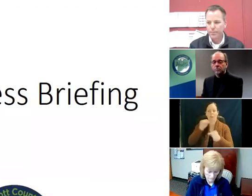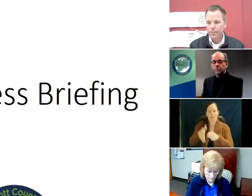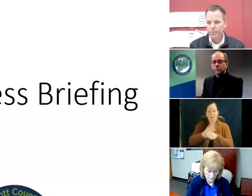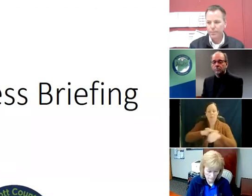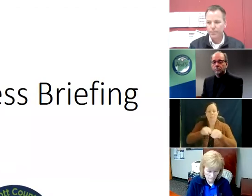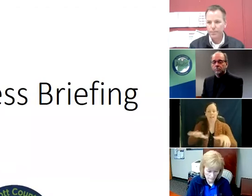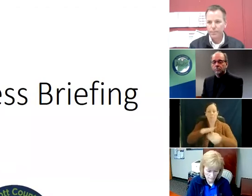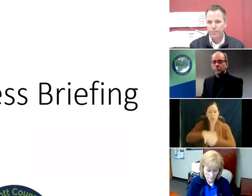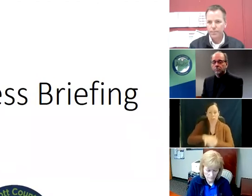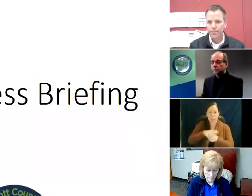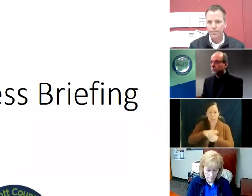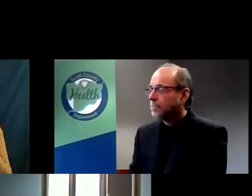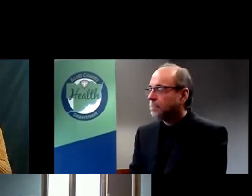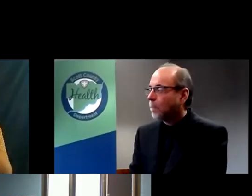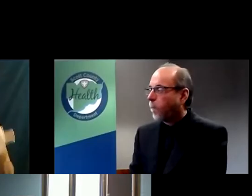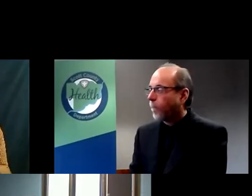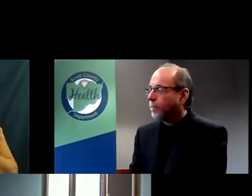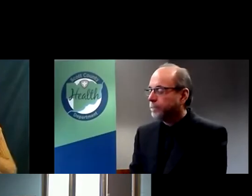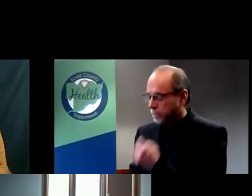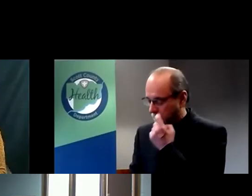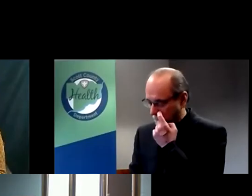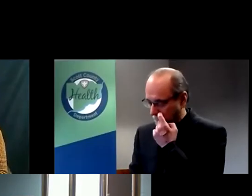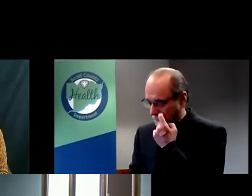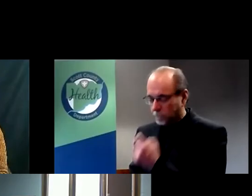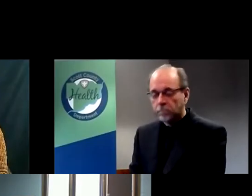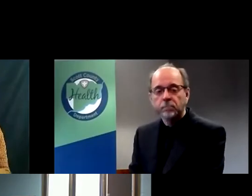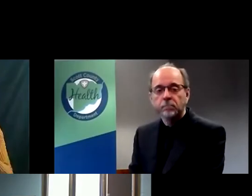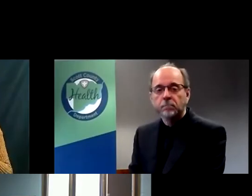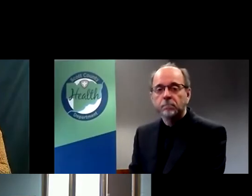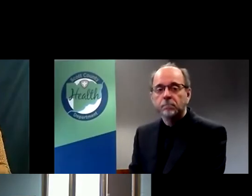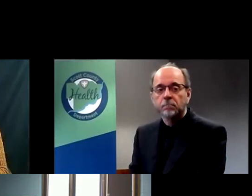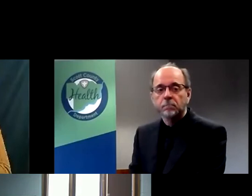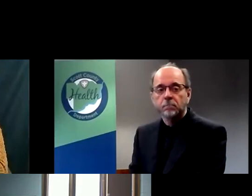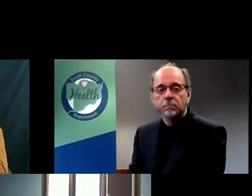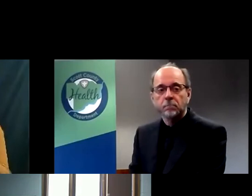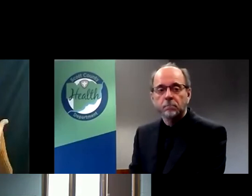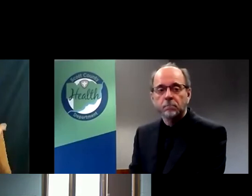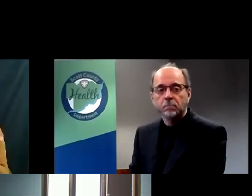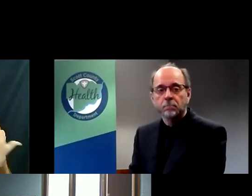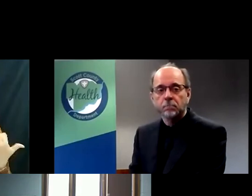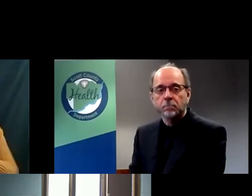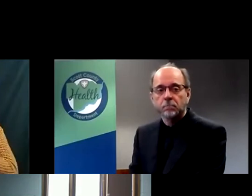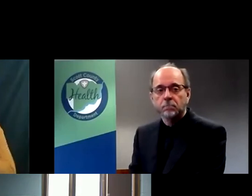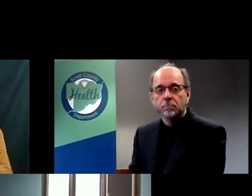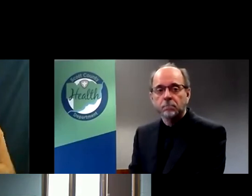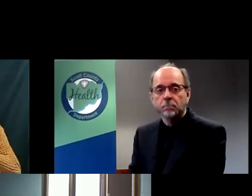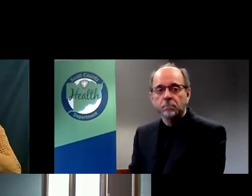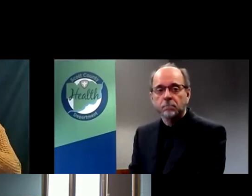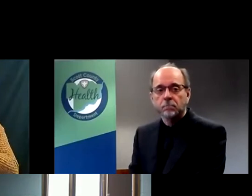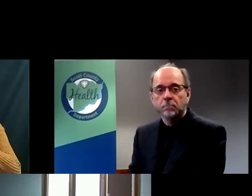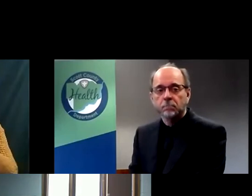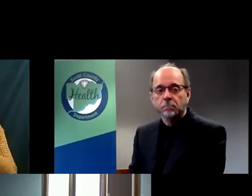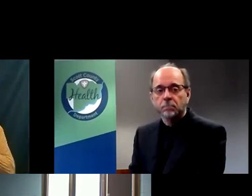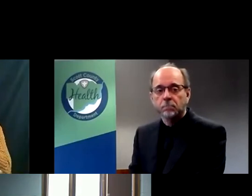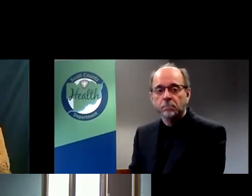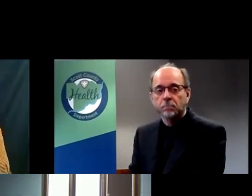with some Rock Island County numbers, Rita. Good afternoon. Unfortunately, today in Rock Island County, we